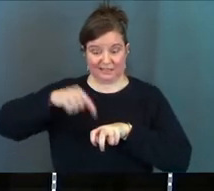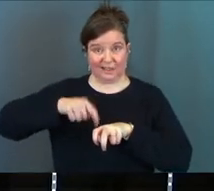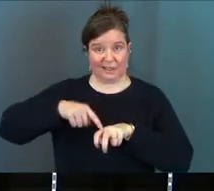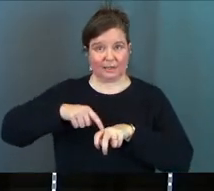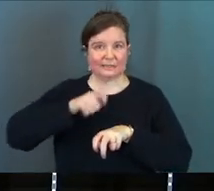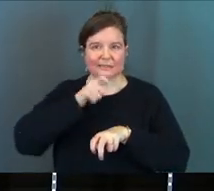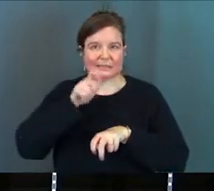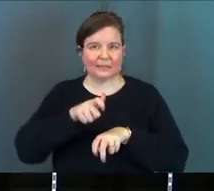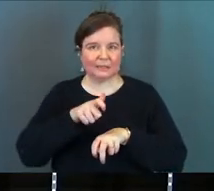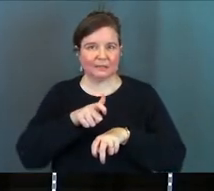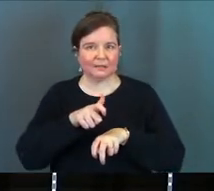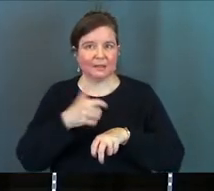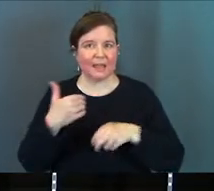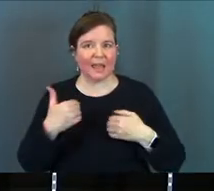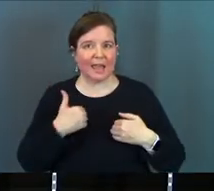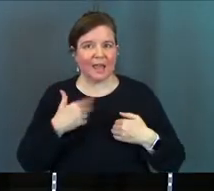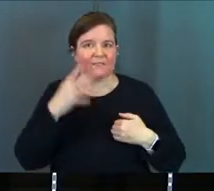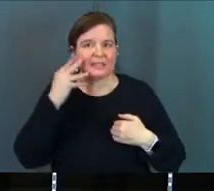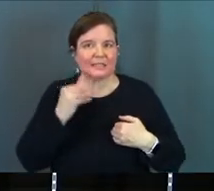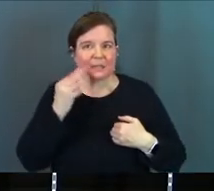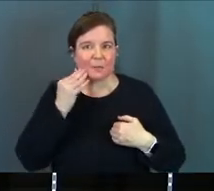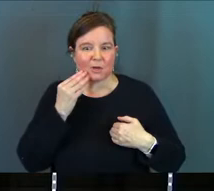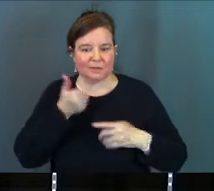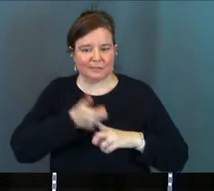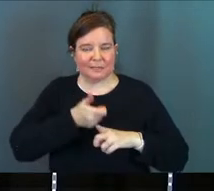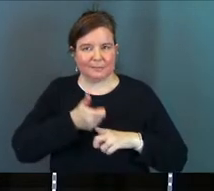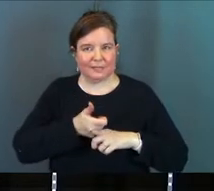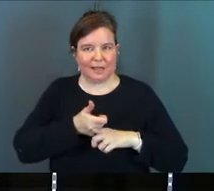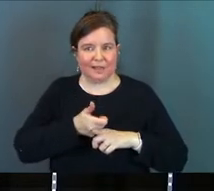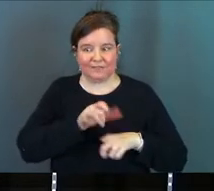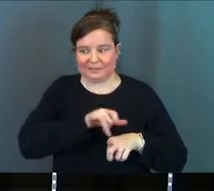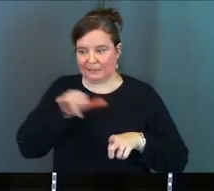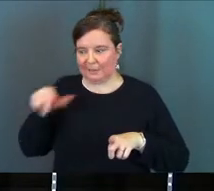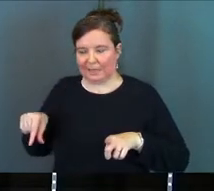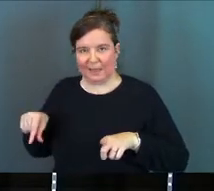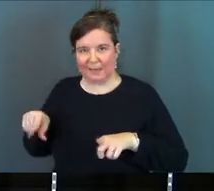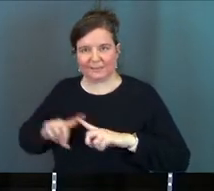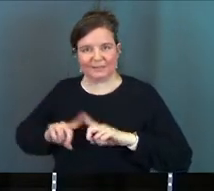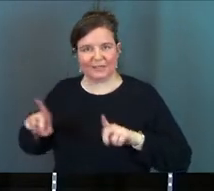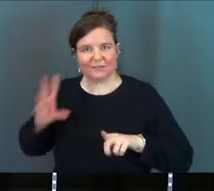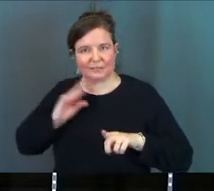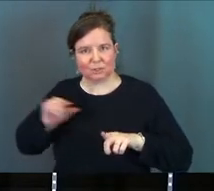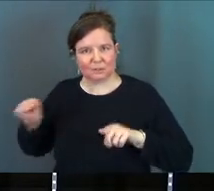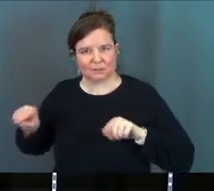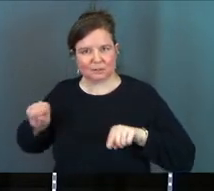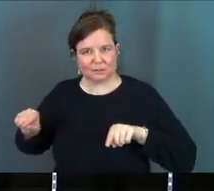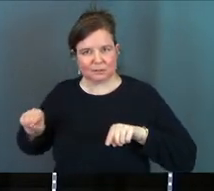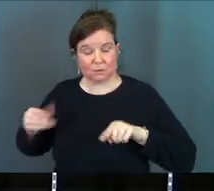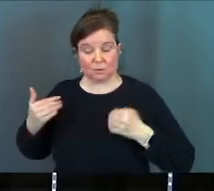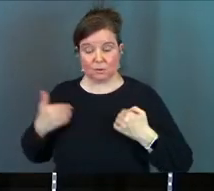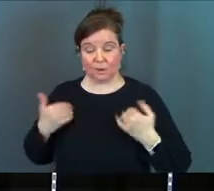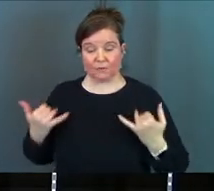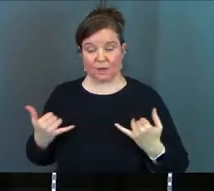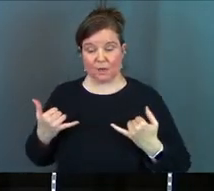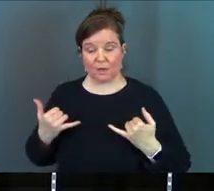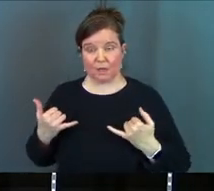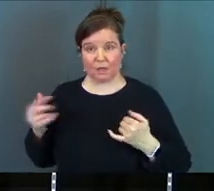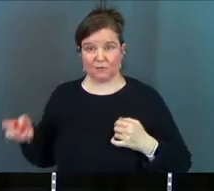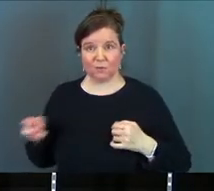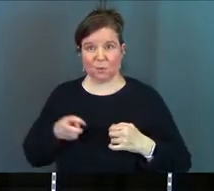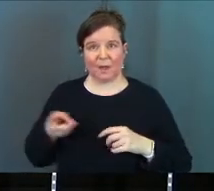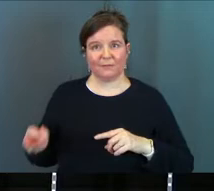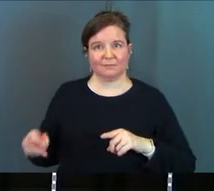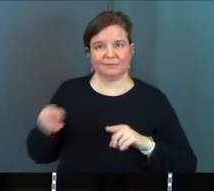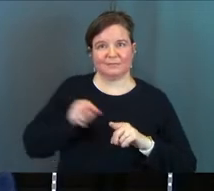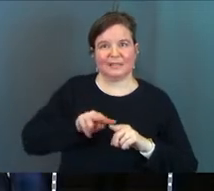they didn't necessarily have the experience with God the first chair did. And so what you've got is you've got second-hand